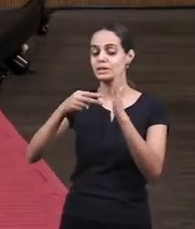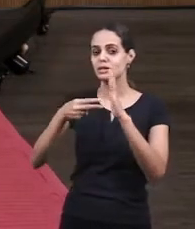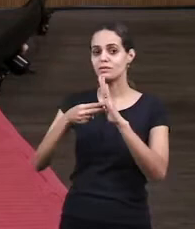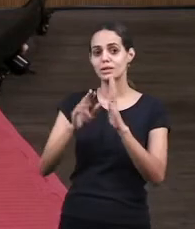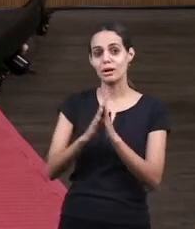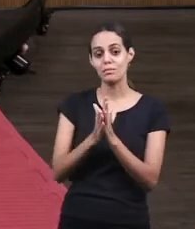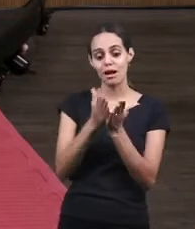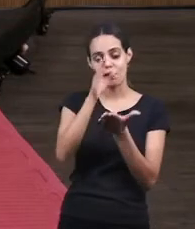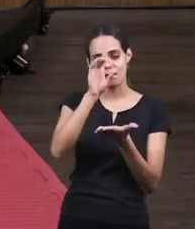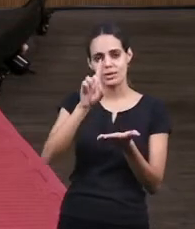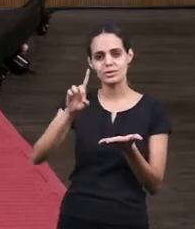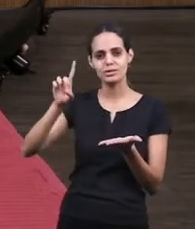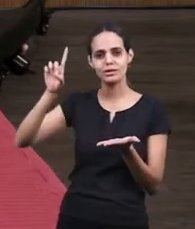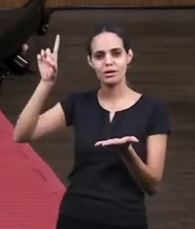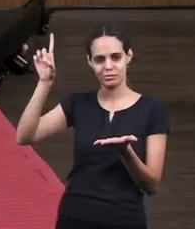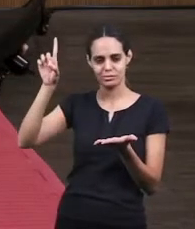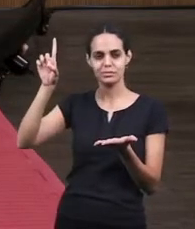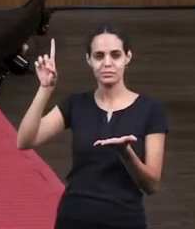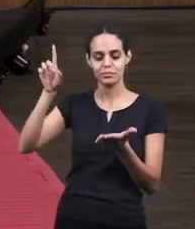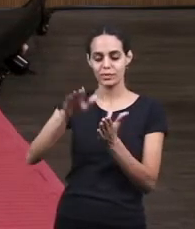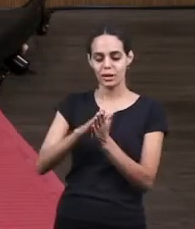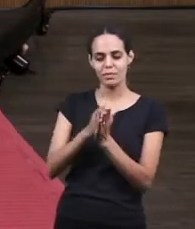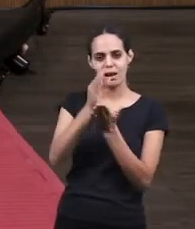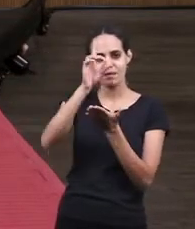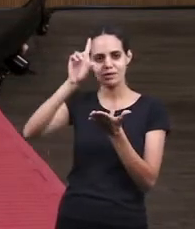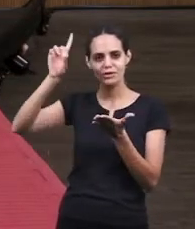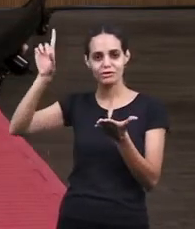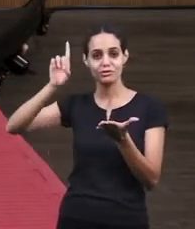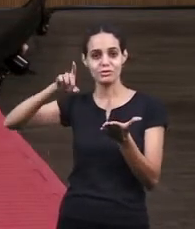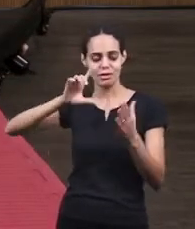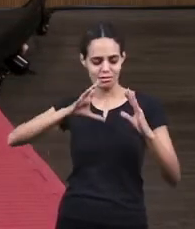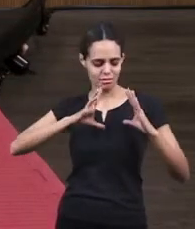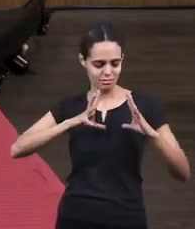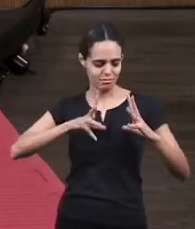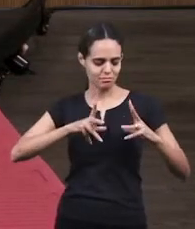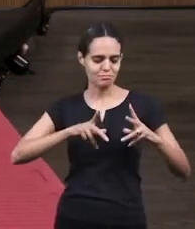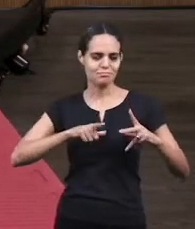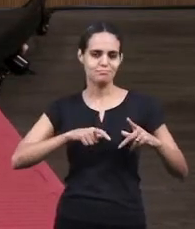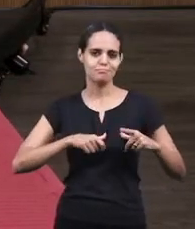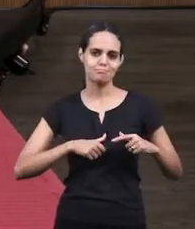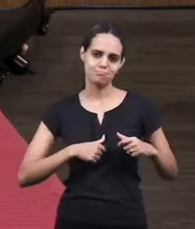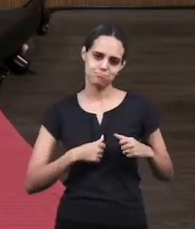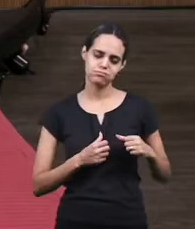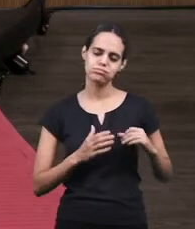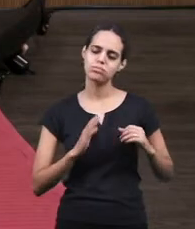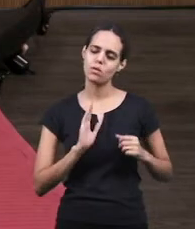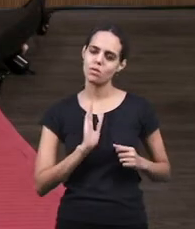the word of god is what cleans purifies our lives